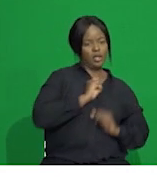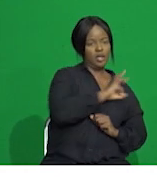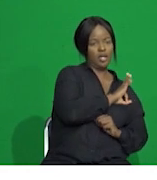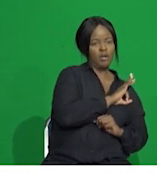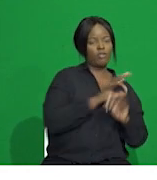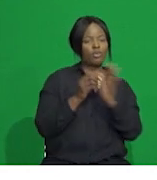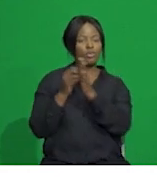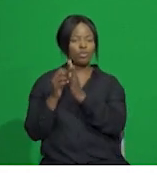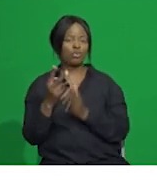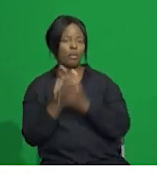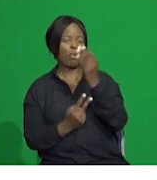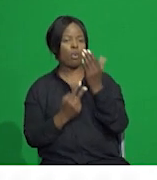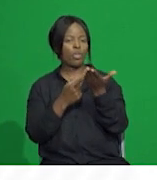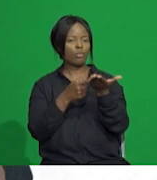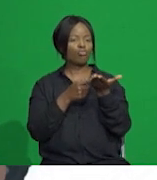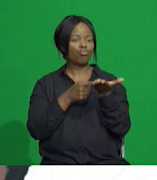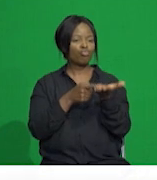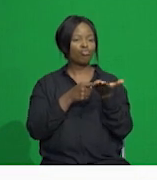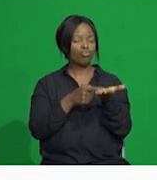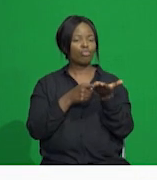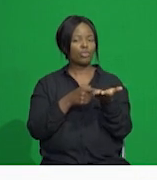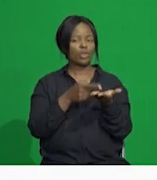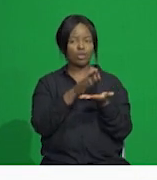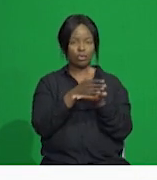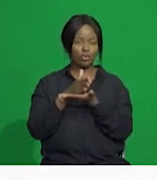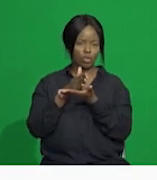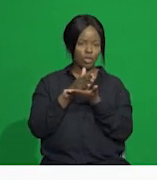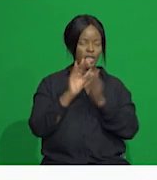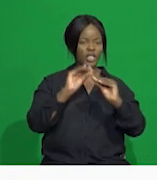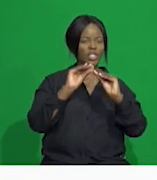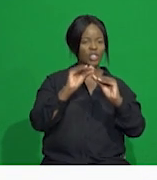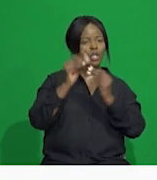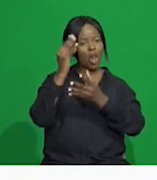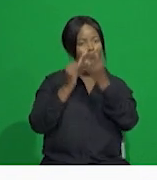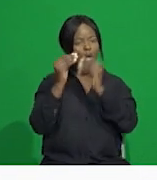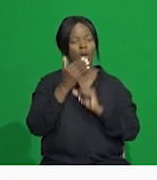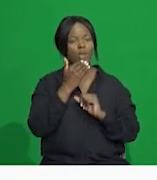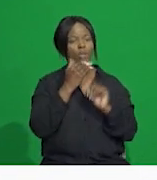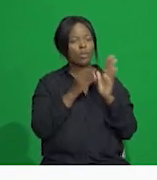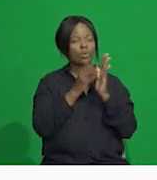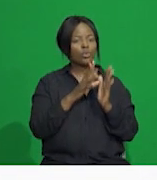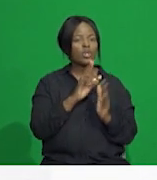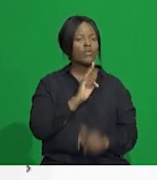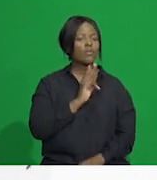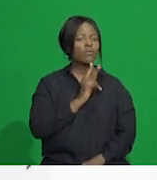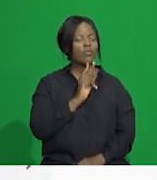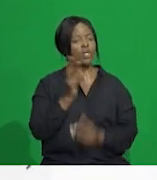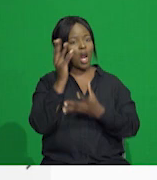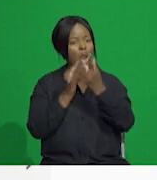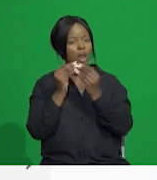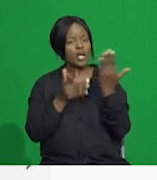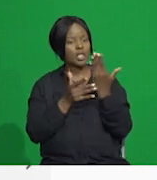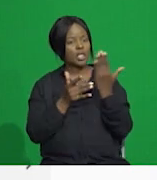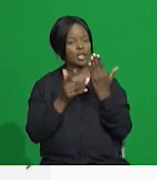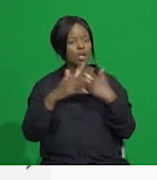and scholarship of innovative teaching and learning. Students' voices and experiences of the digital online learning